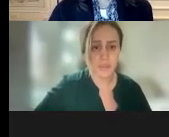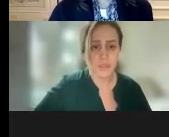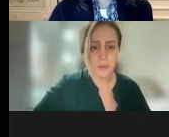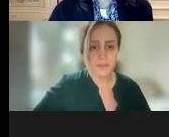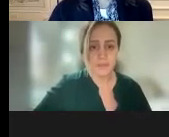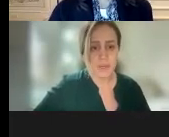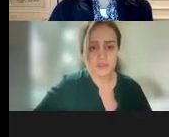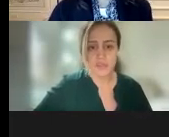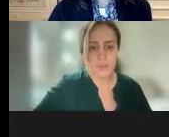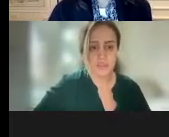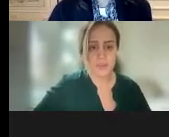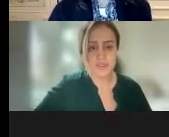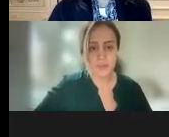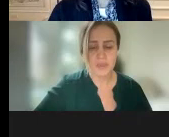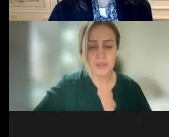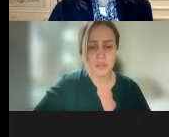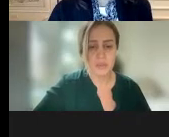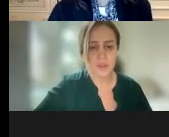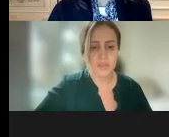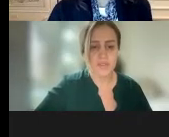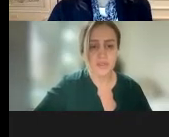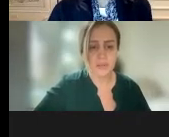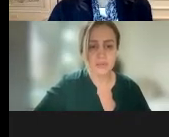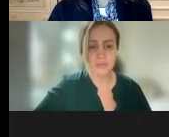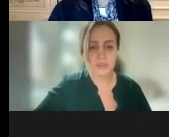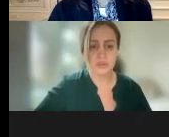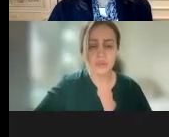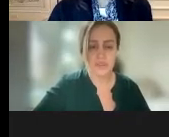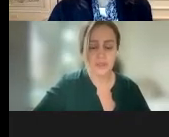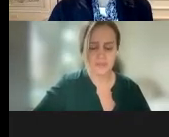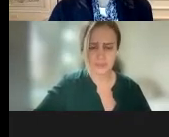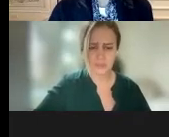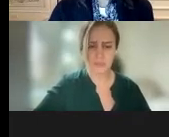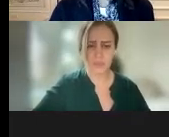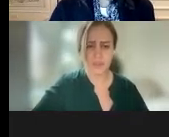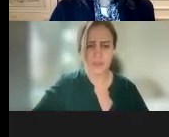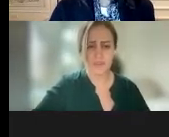basis of the knowledge that went into the draft strategy at this time.